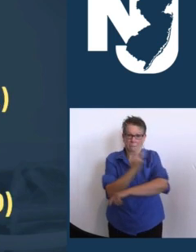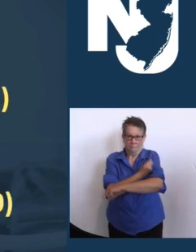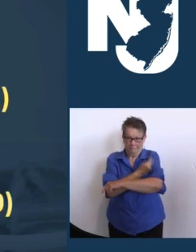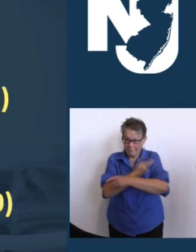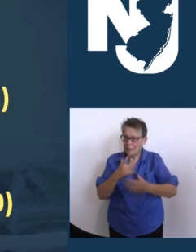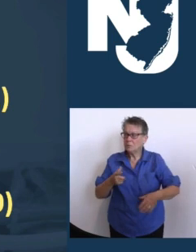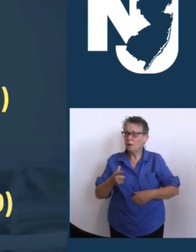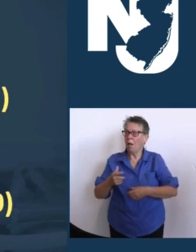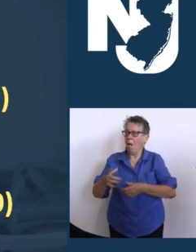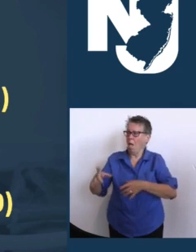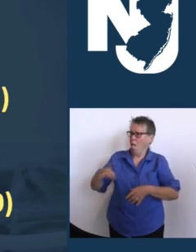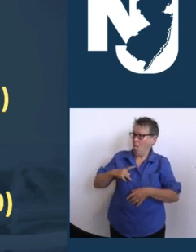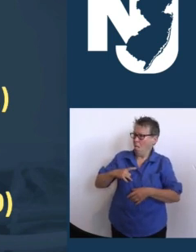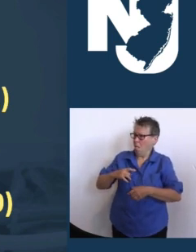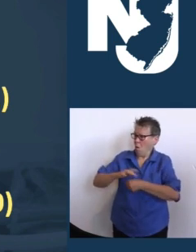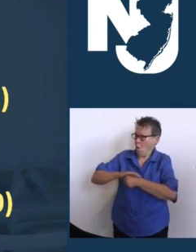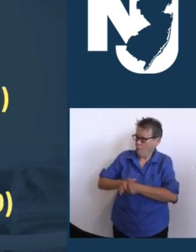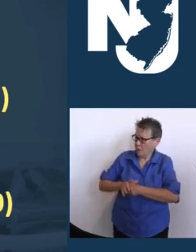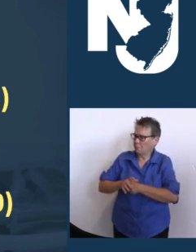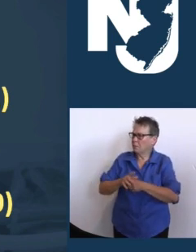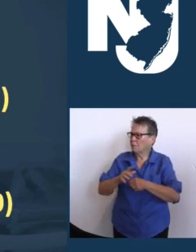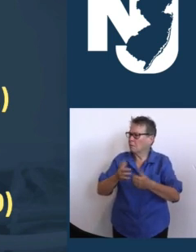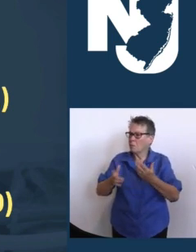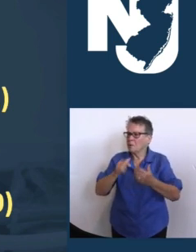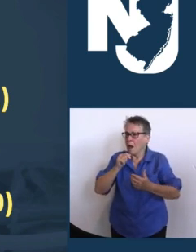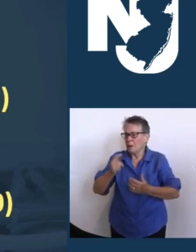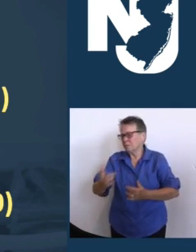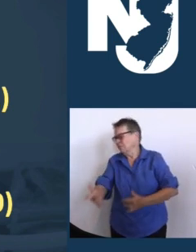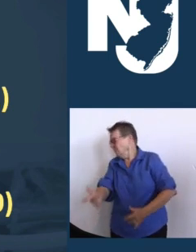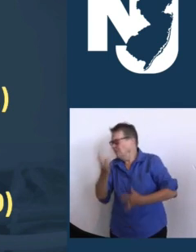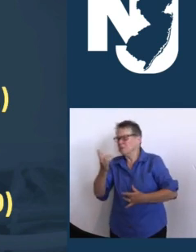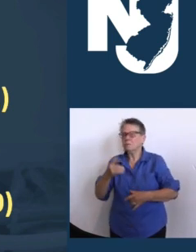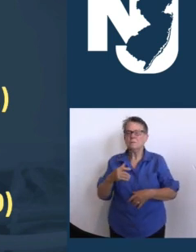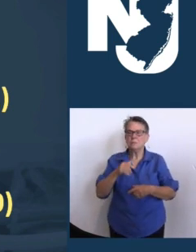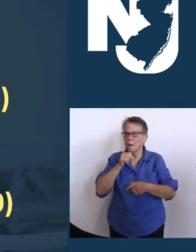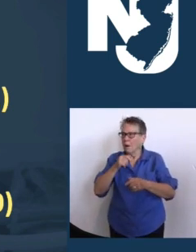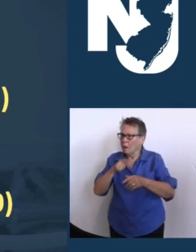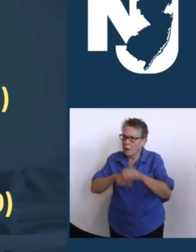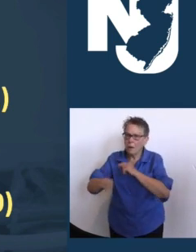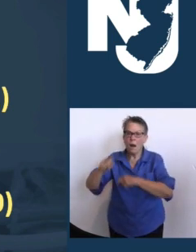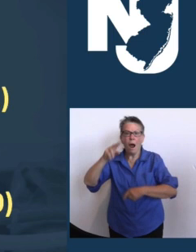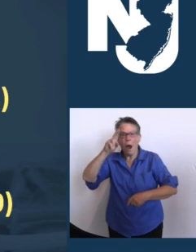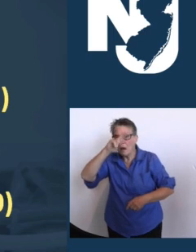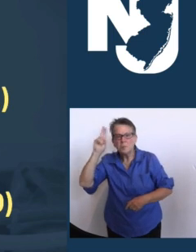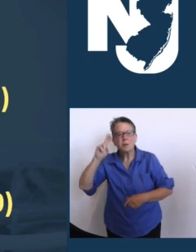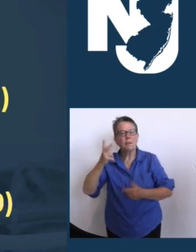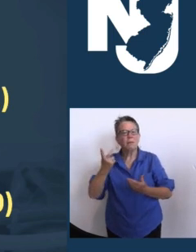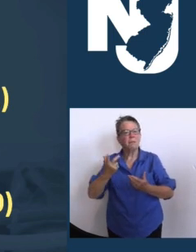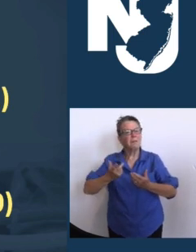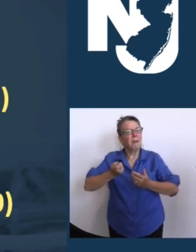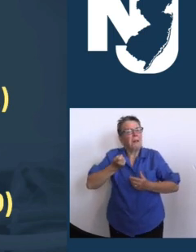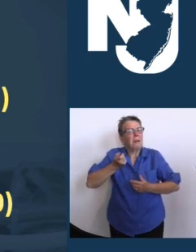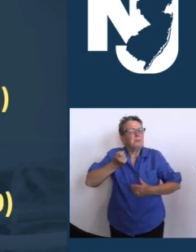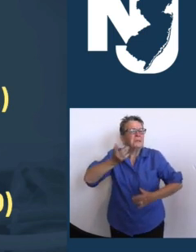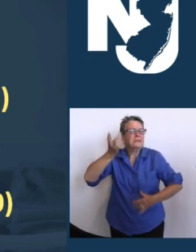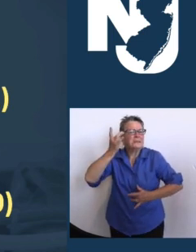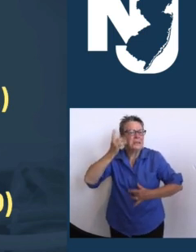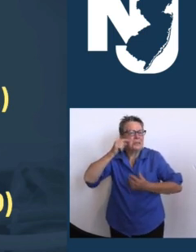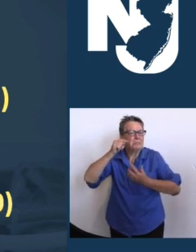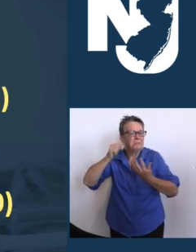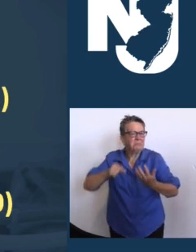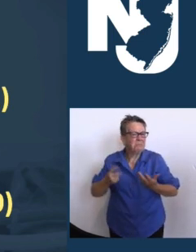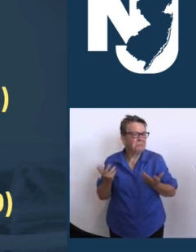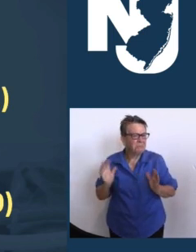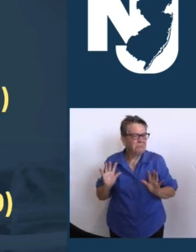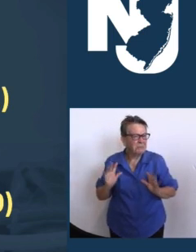from August 23rd to August 29th, specifically. As I mentioned a few weeks ago, as figures are constantly updated,